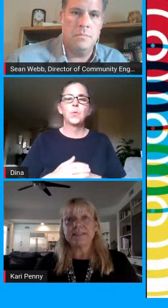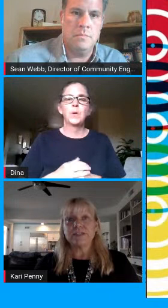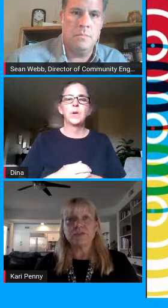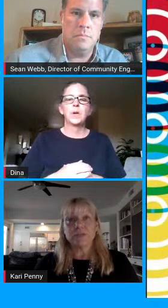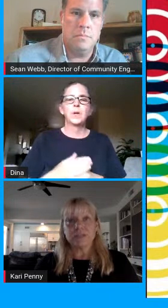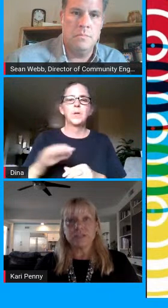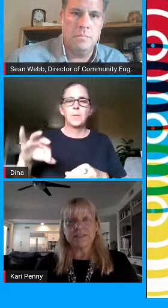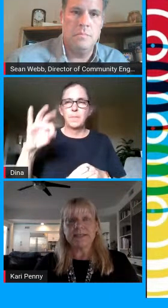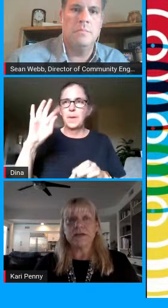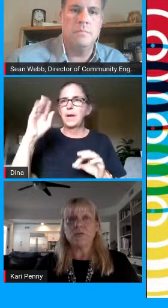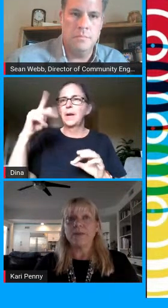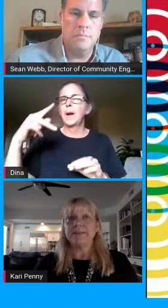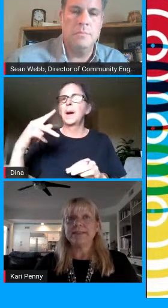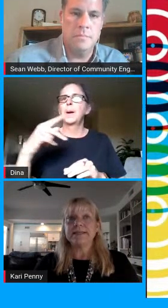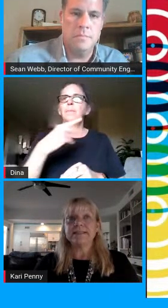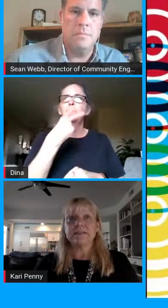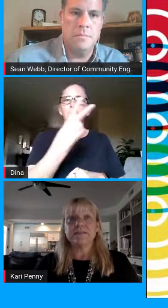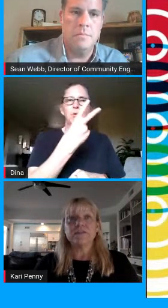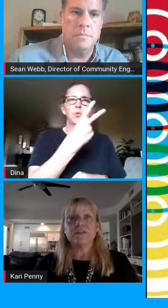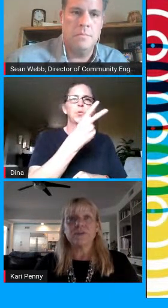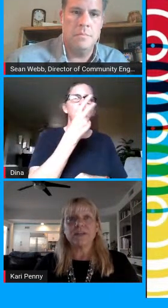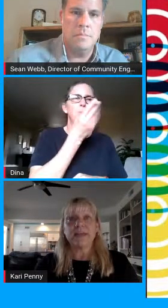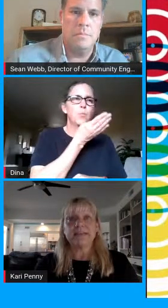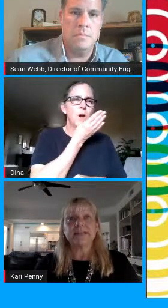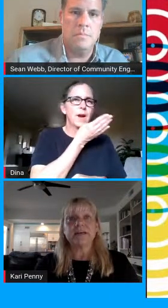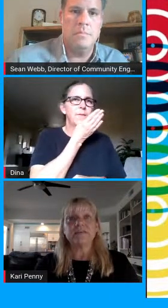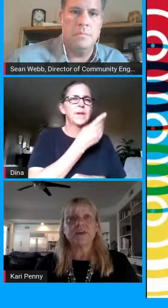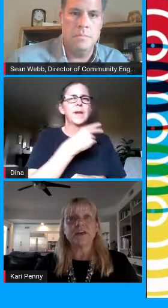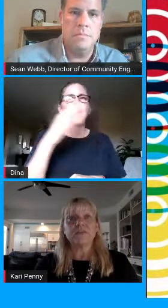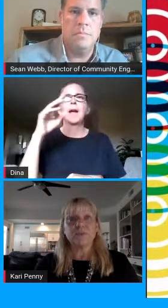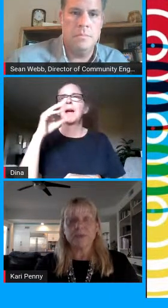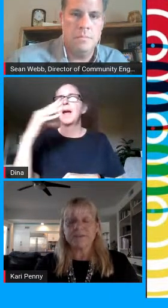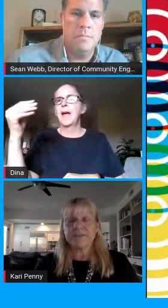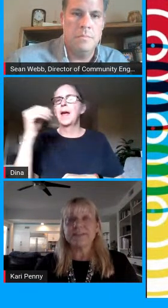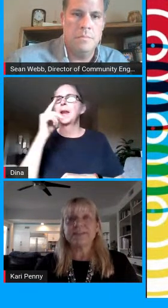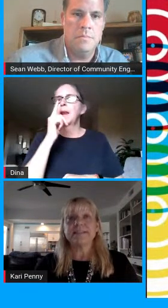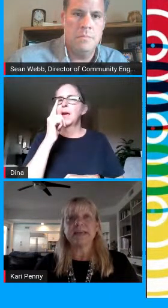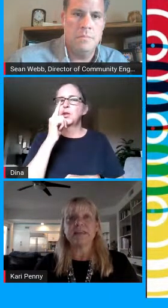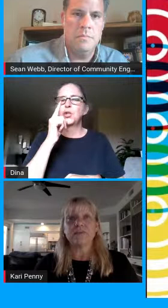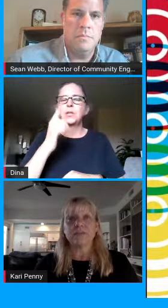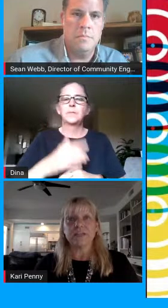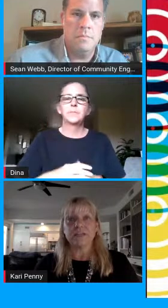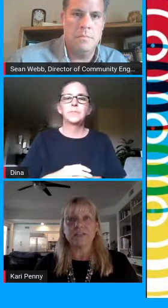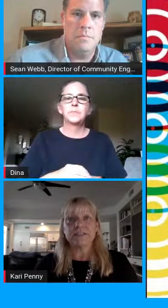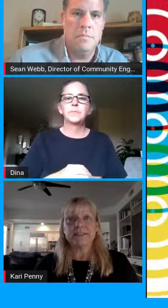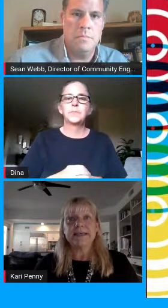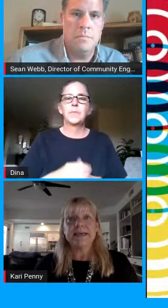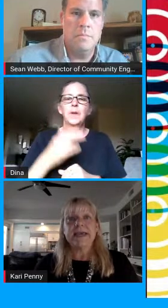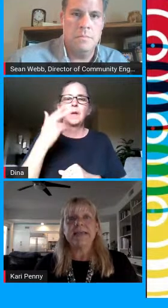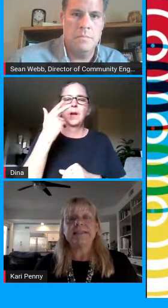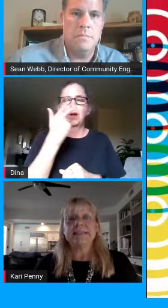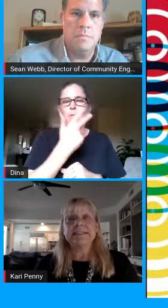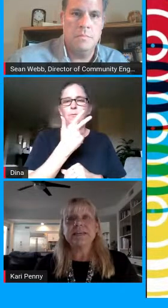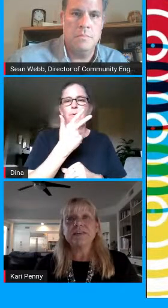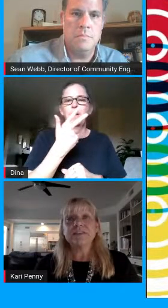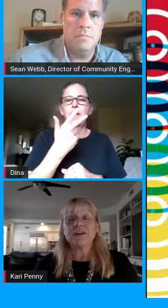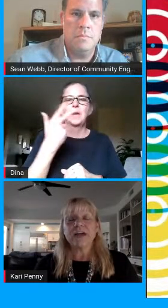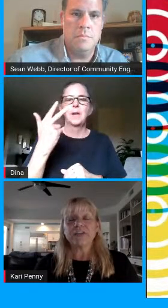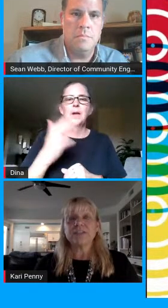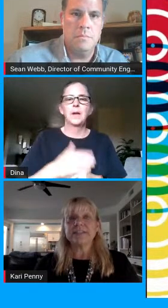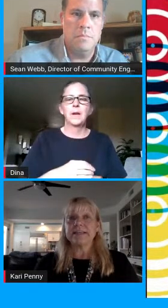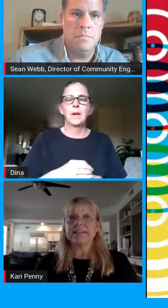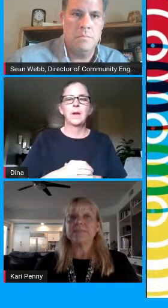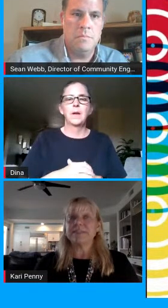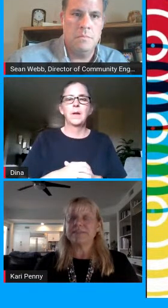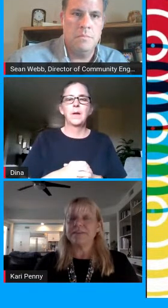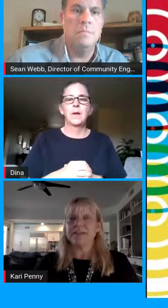breakfasts and two lunches and on wednesdays enough for the three days of three breakfasts and three lunches and details are